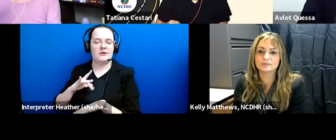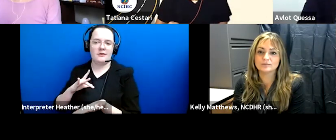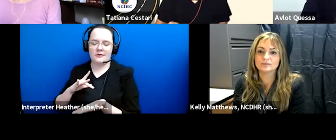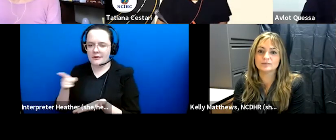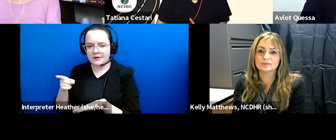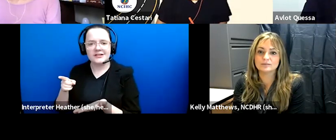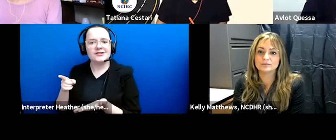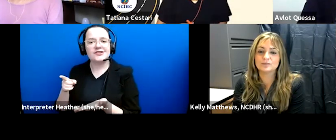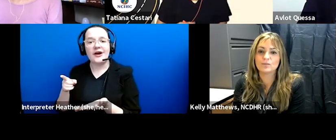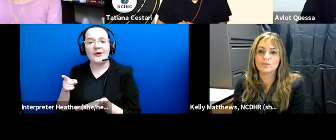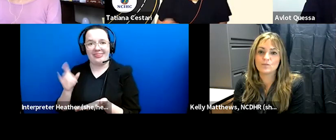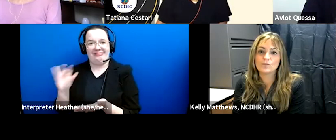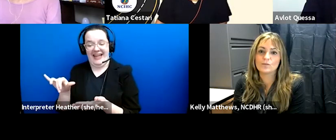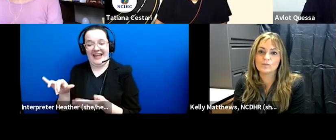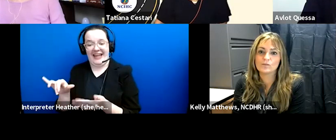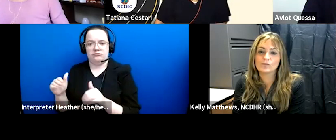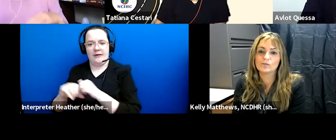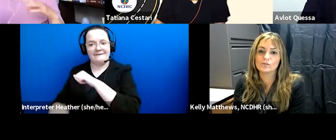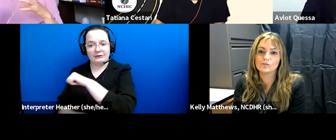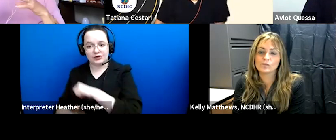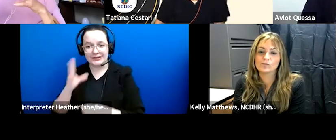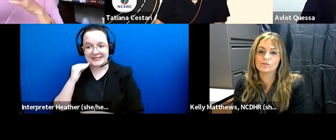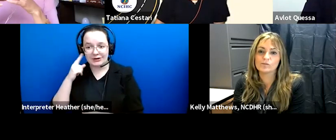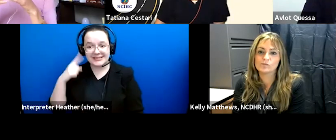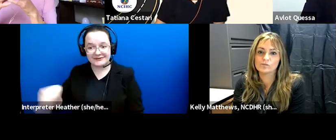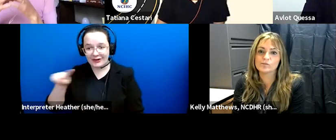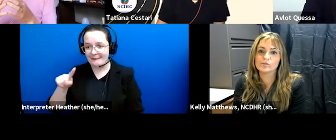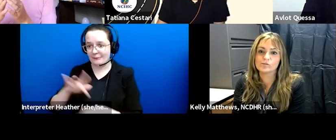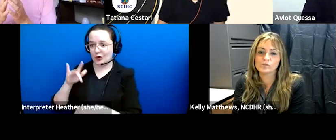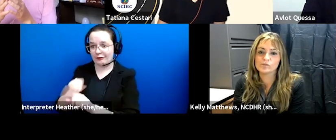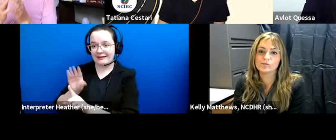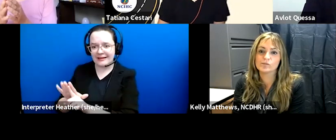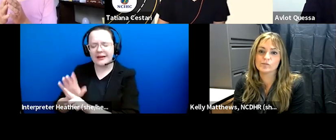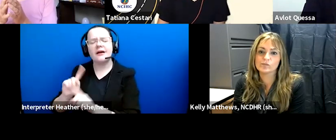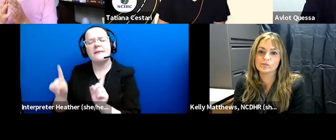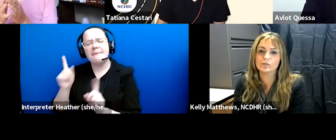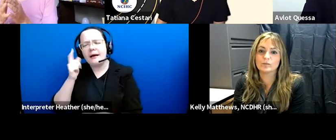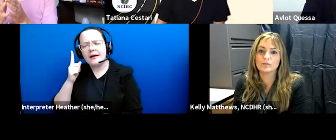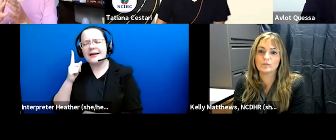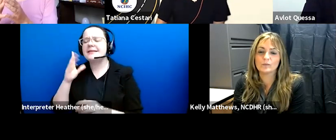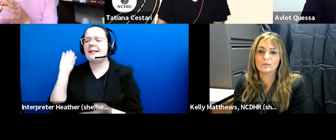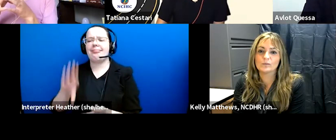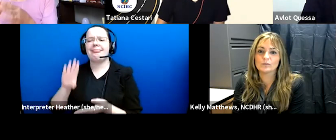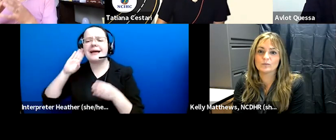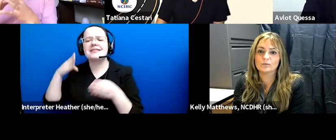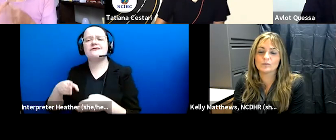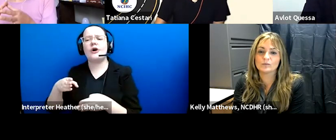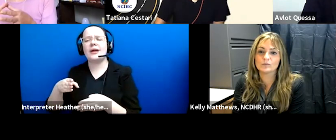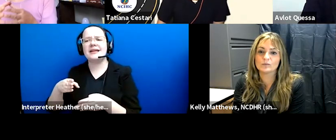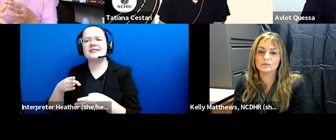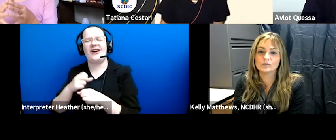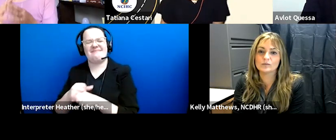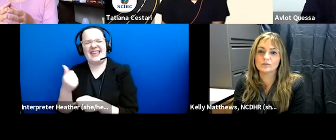as kind of a foundational experience um but it's less focused on creating any sort of explicit